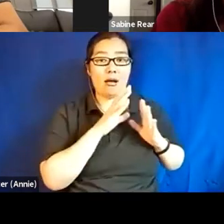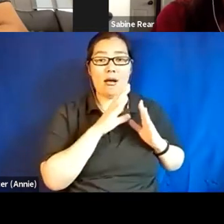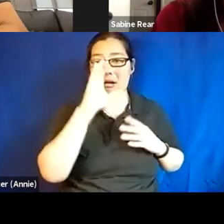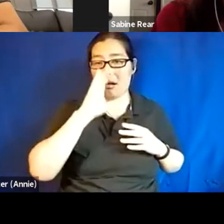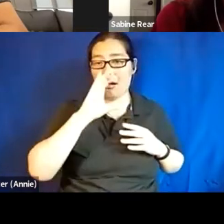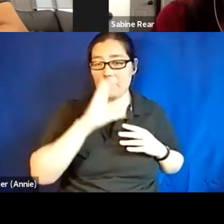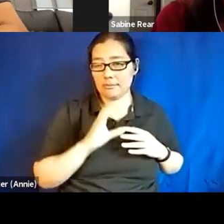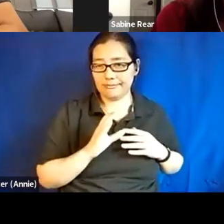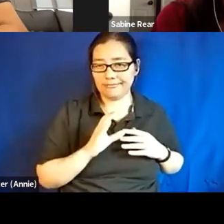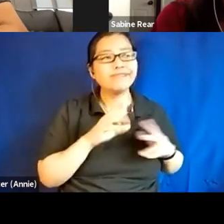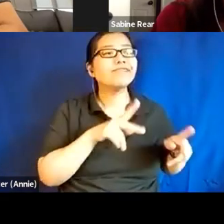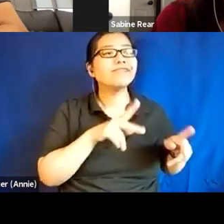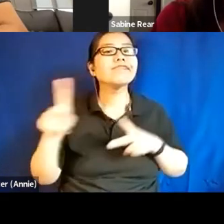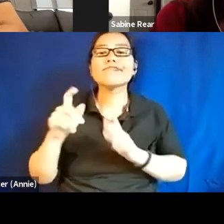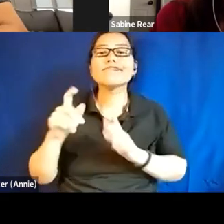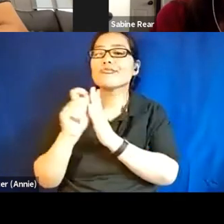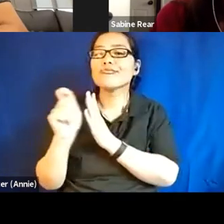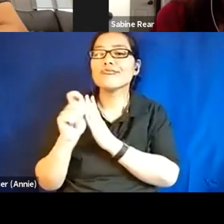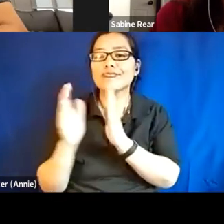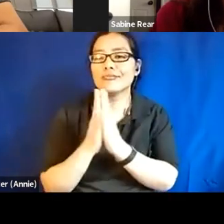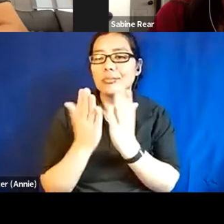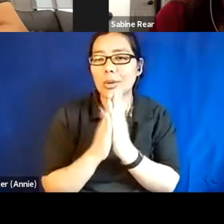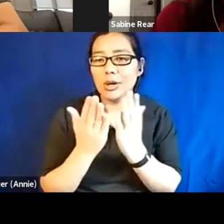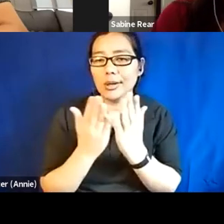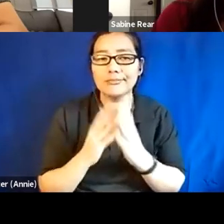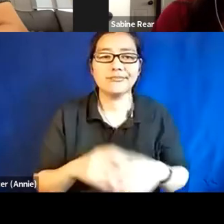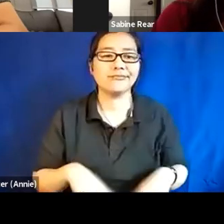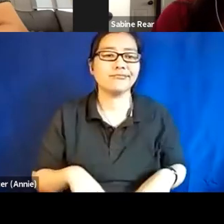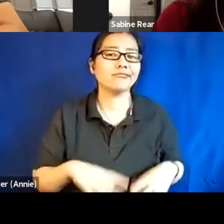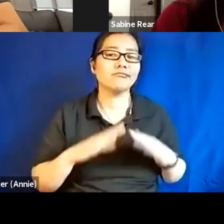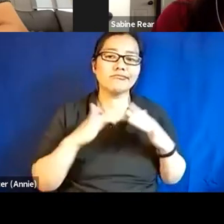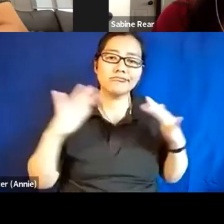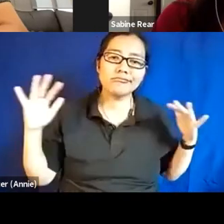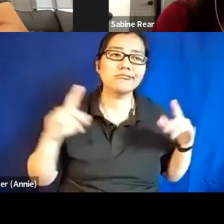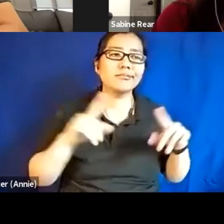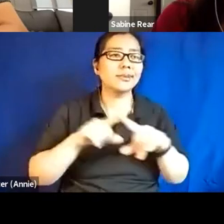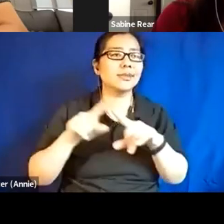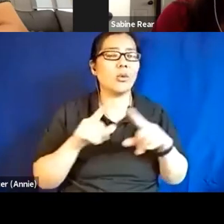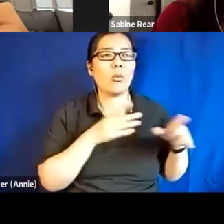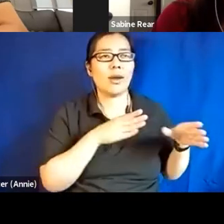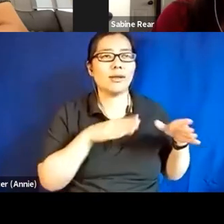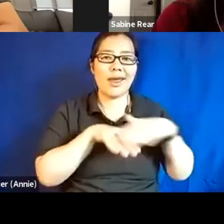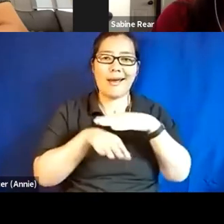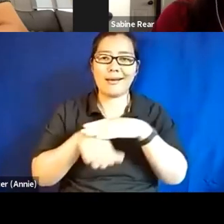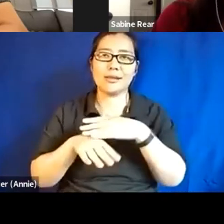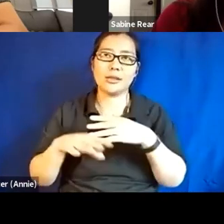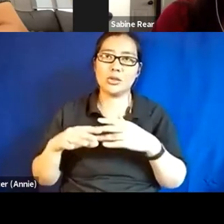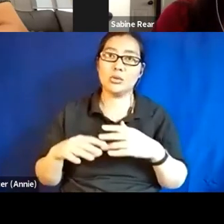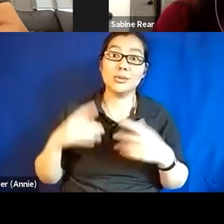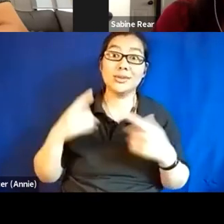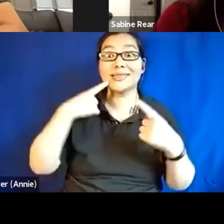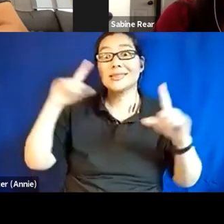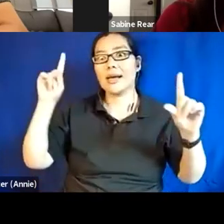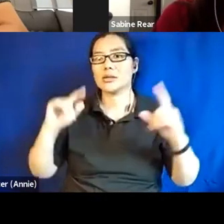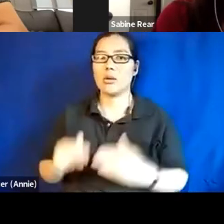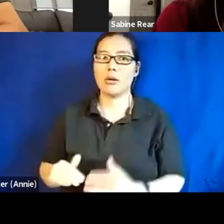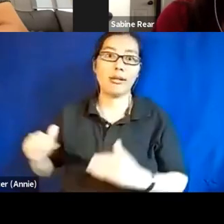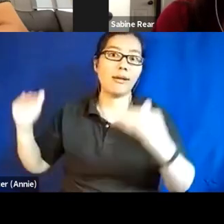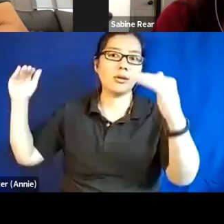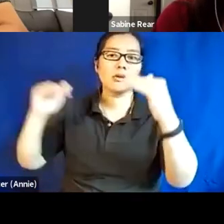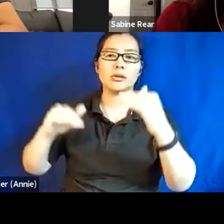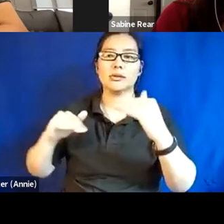like writing a book, right? You, there are varying degrees of access that we have to success or levels of publication or canonization,